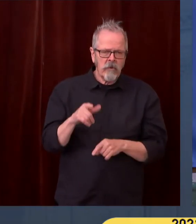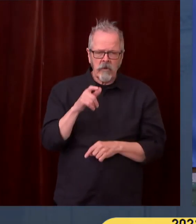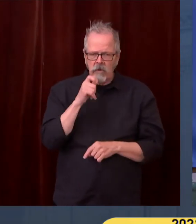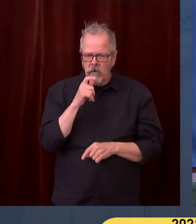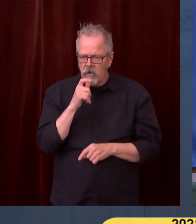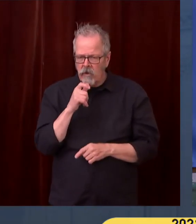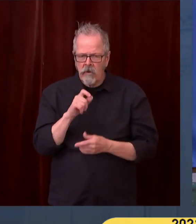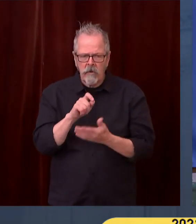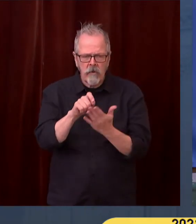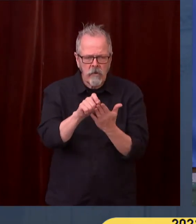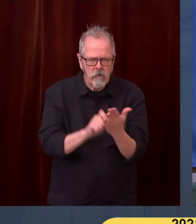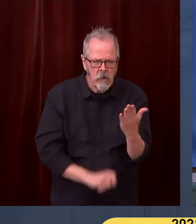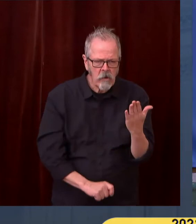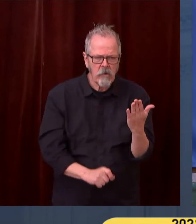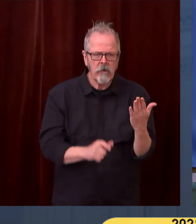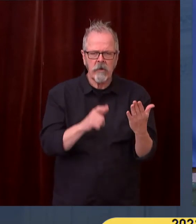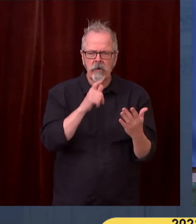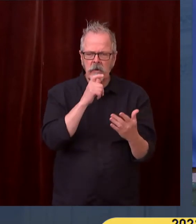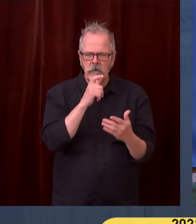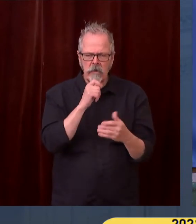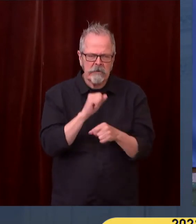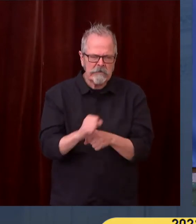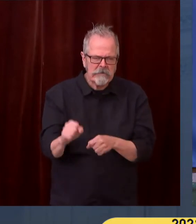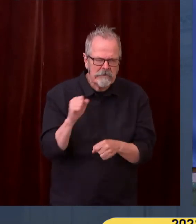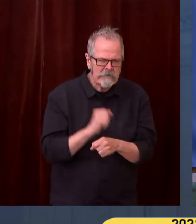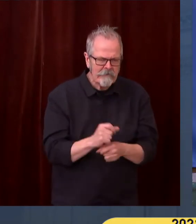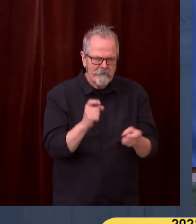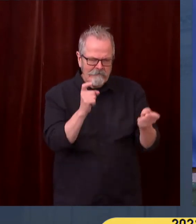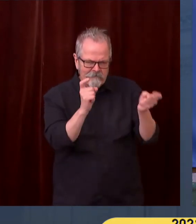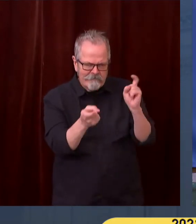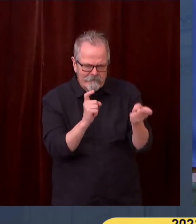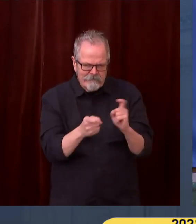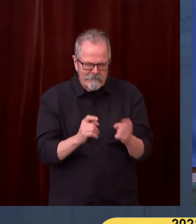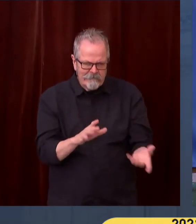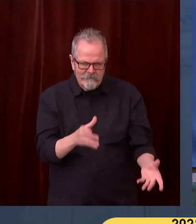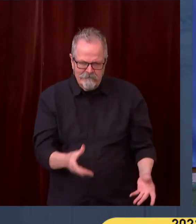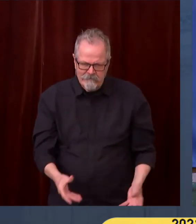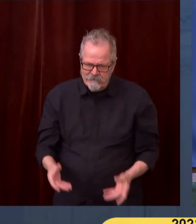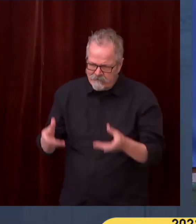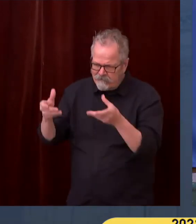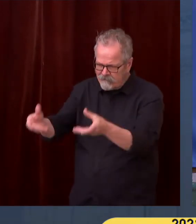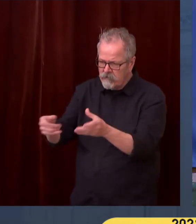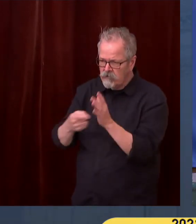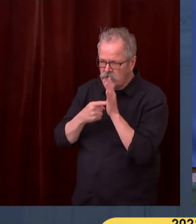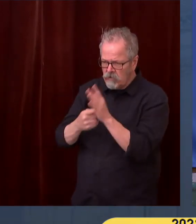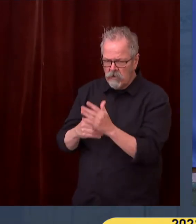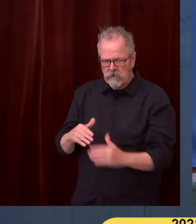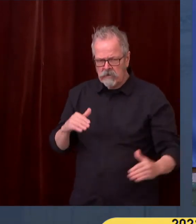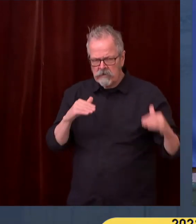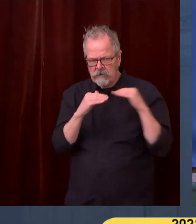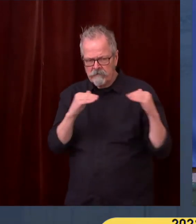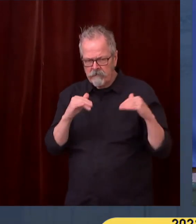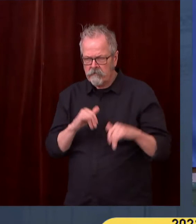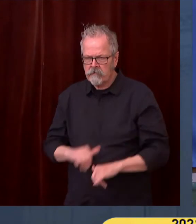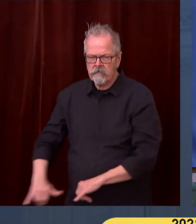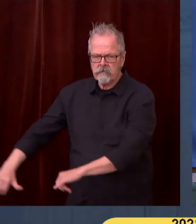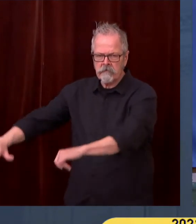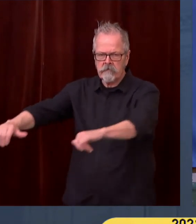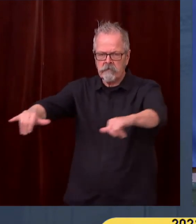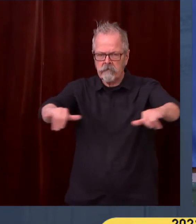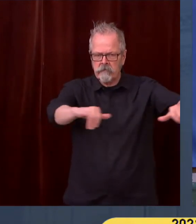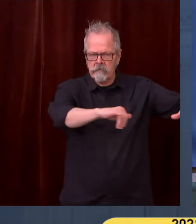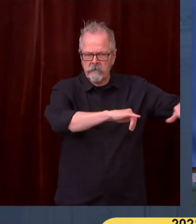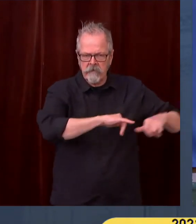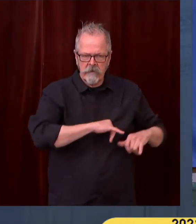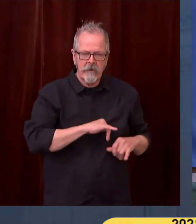about that, I'm very serious, the efforts to focus investments, to reduce inequities, the efforts